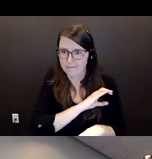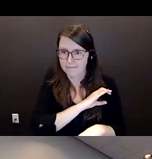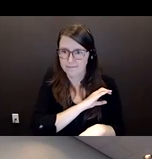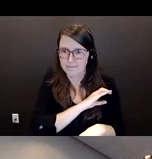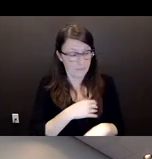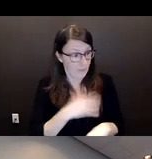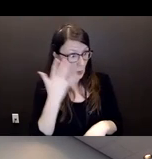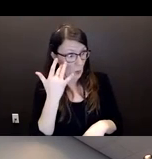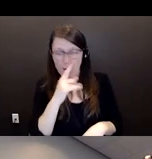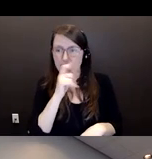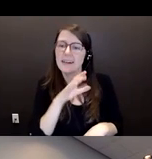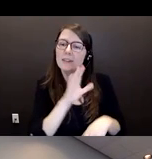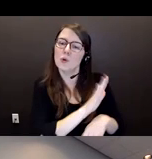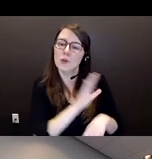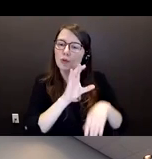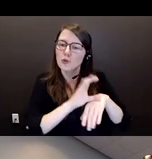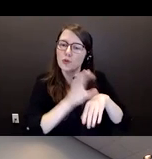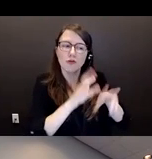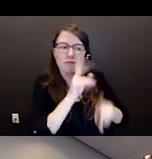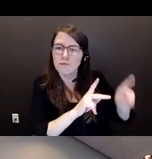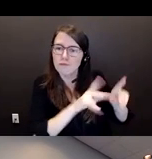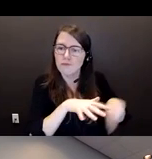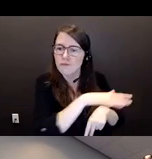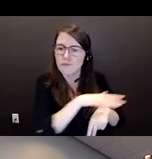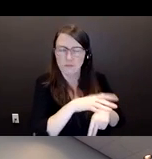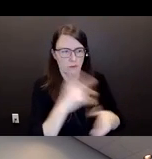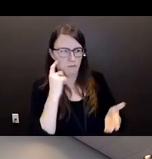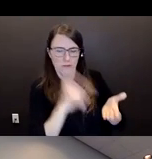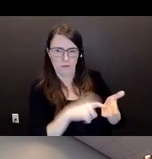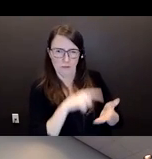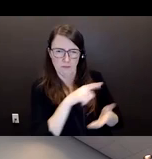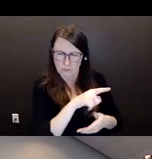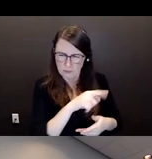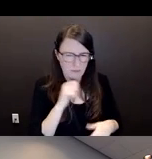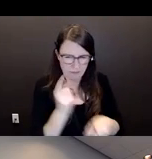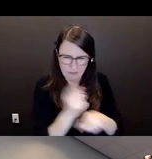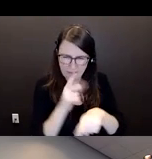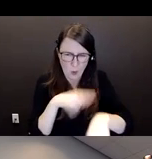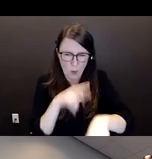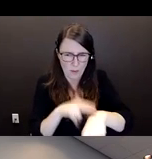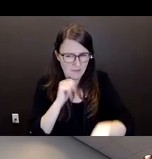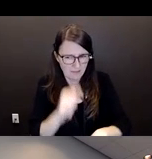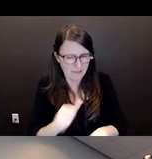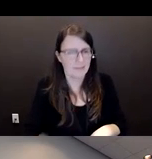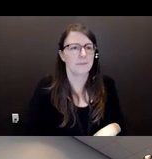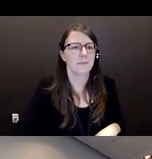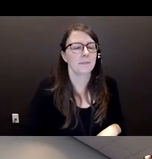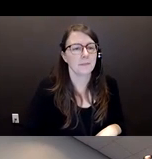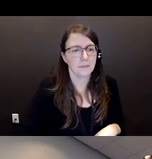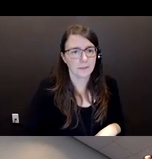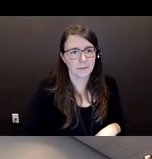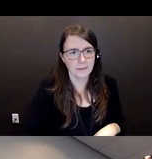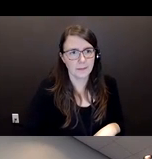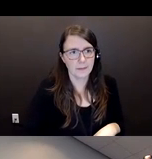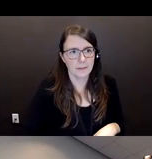something was happening in Ethel's life that wasn't normal. What that was, was basically Ethel, where she used to be